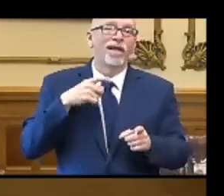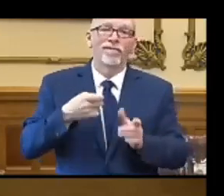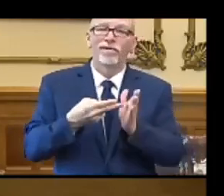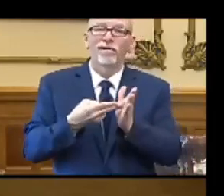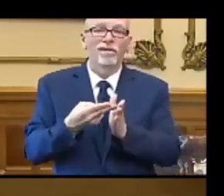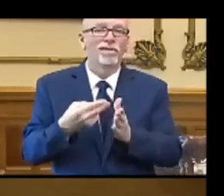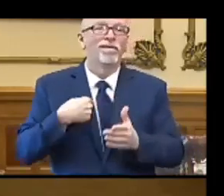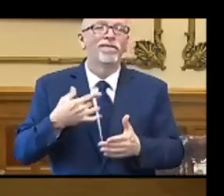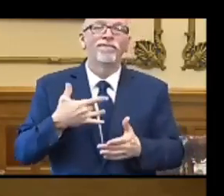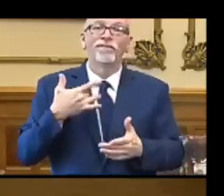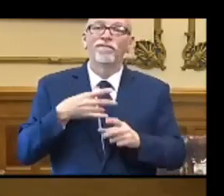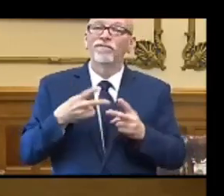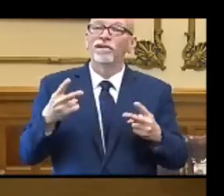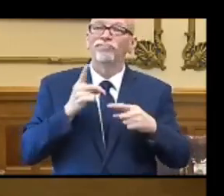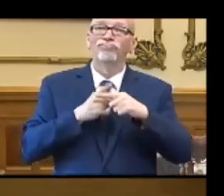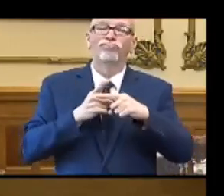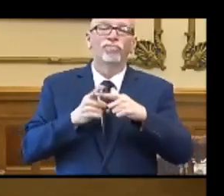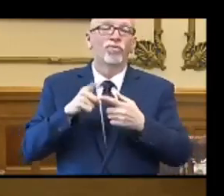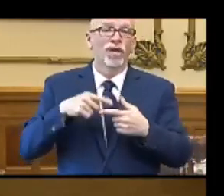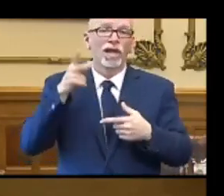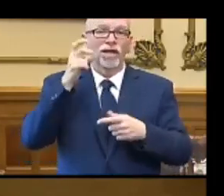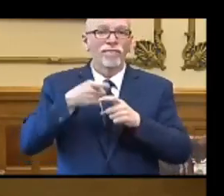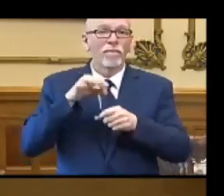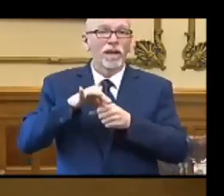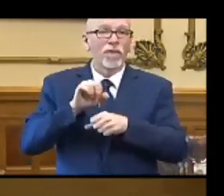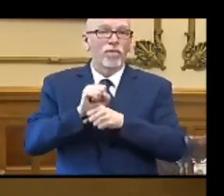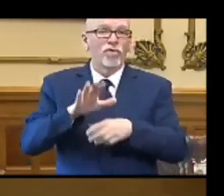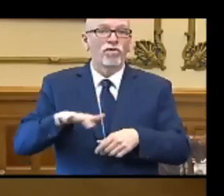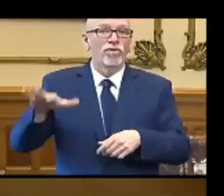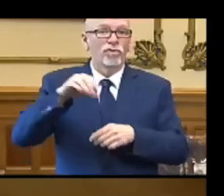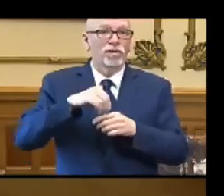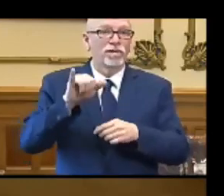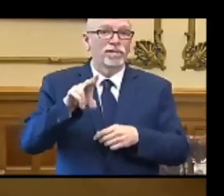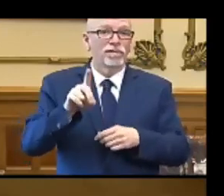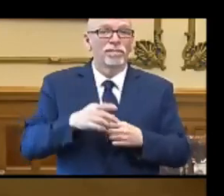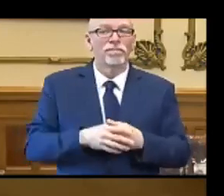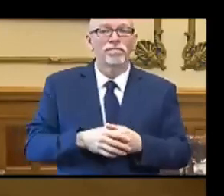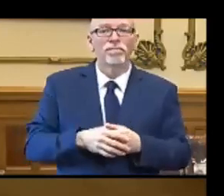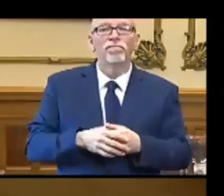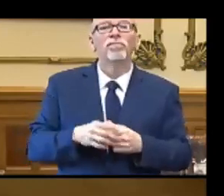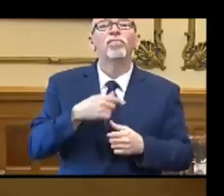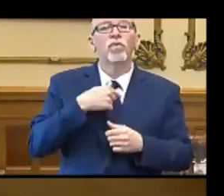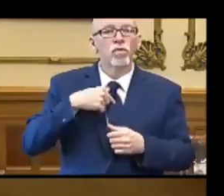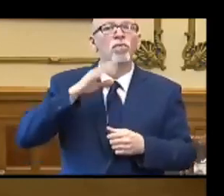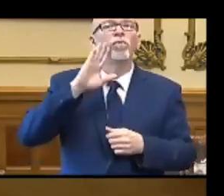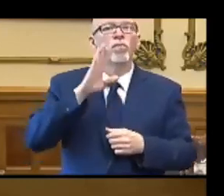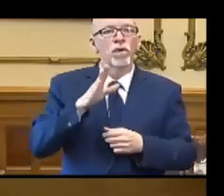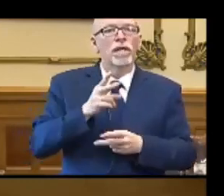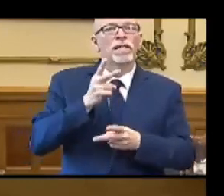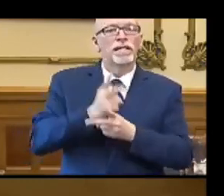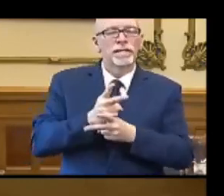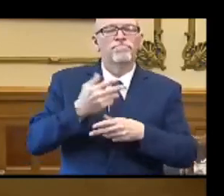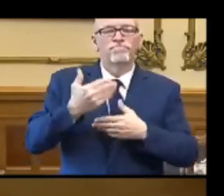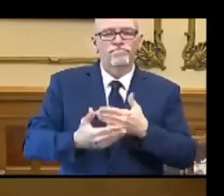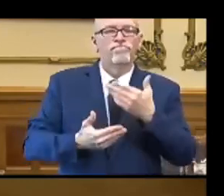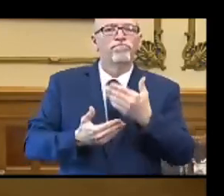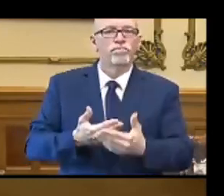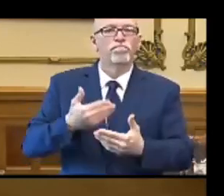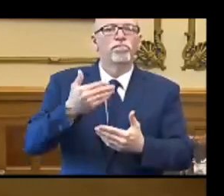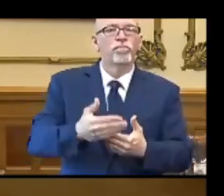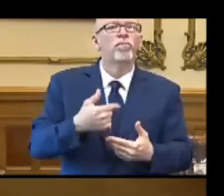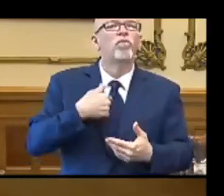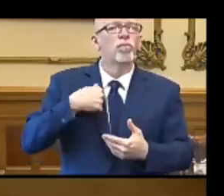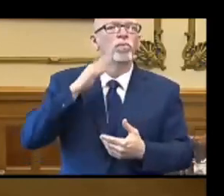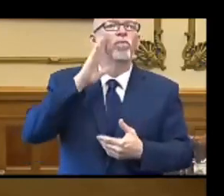am very encouraged by what I am hearing from election workers around the state. We're going to keep marching forward, and we are